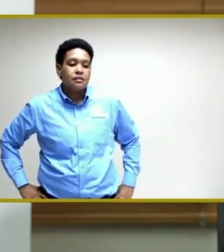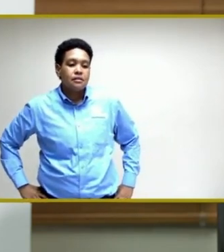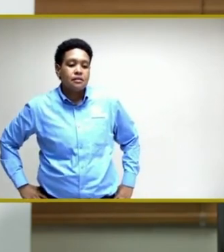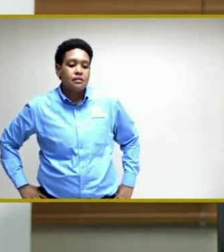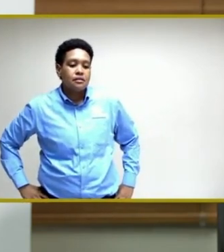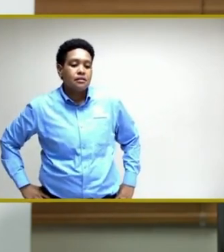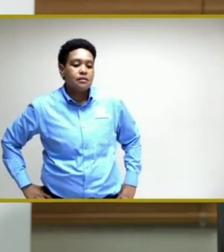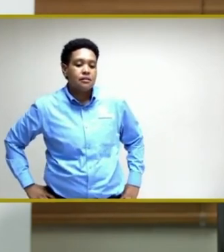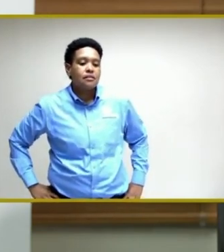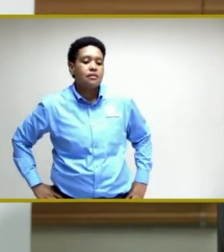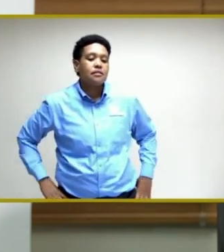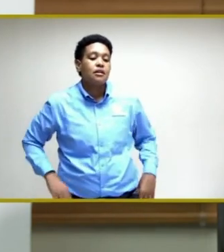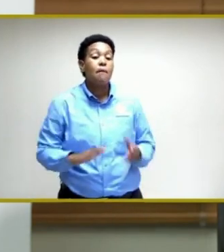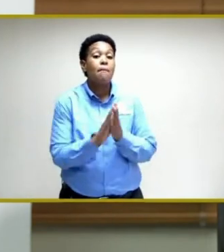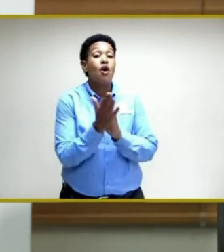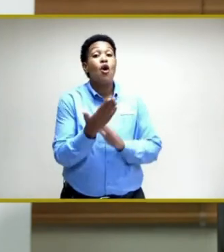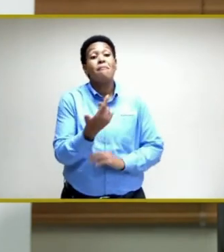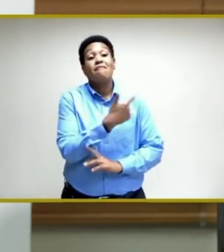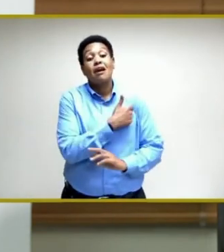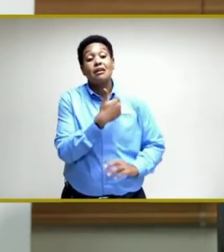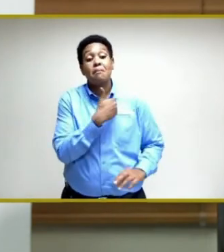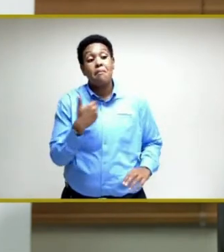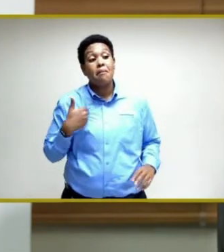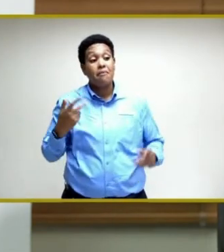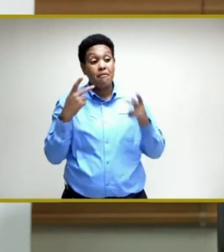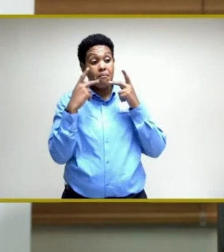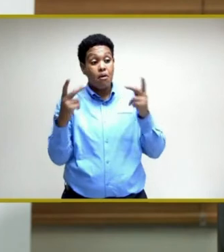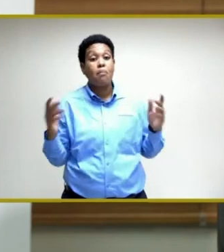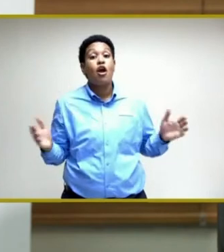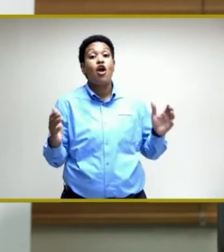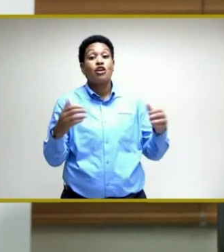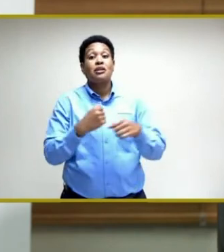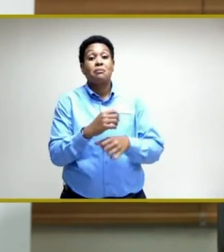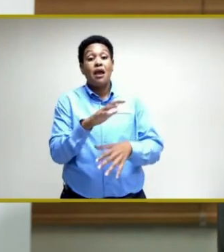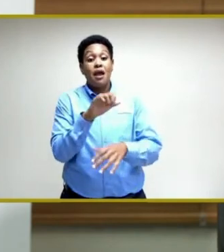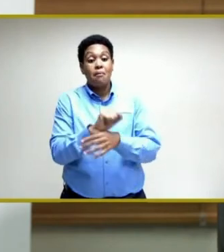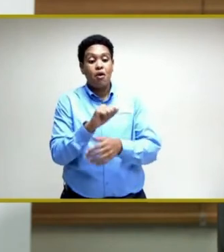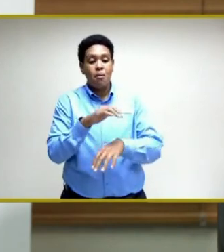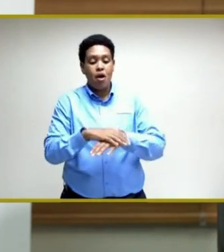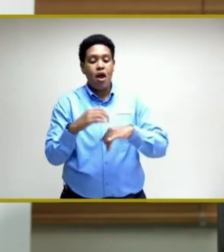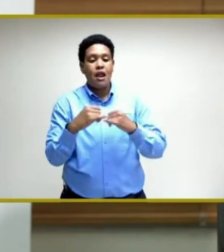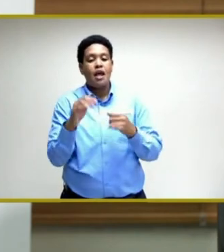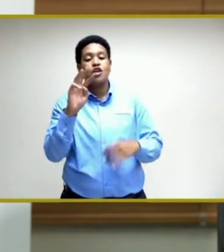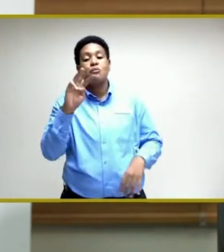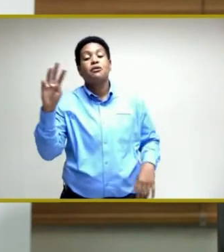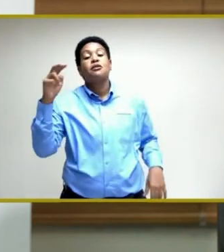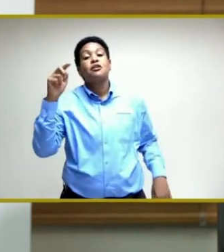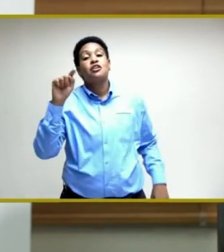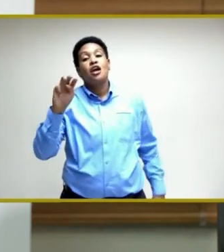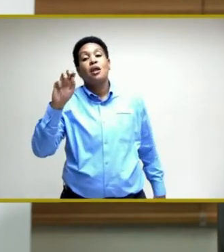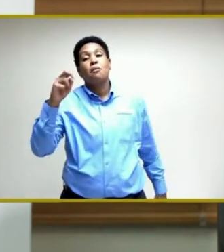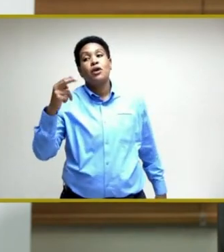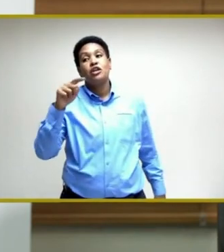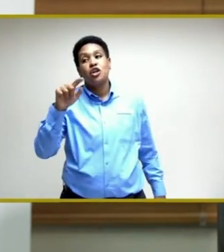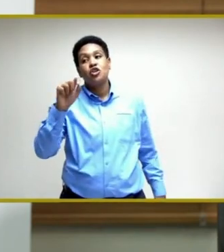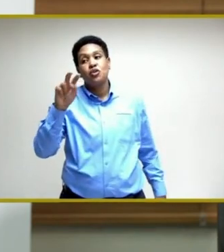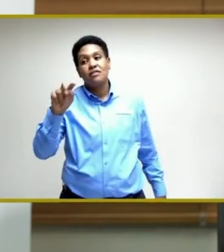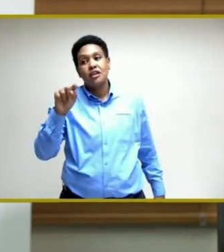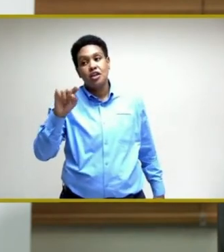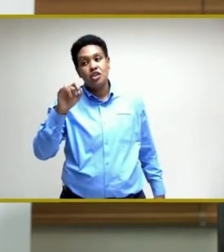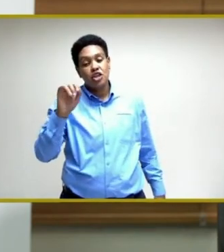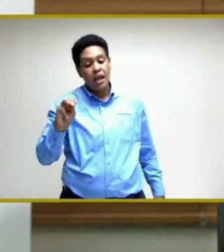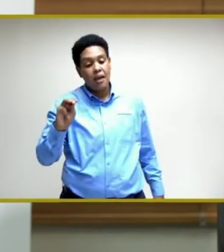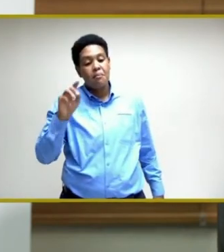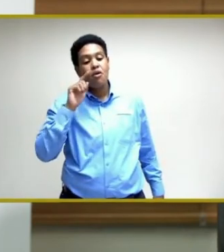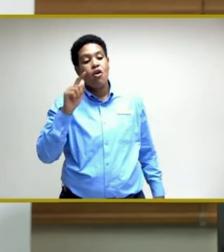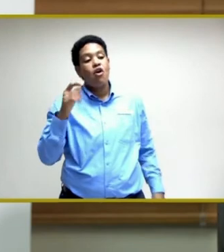are encouraged to make their appointments online. As we have said, the www.moh.gov.jm or call the vaccination